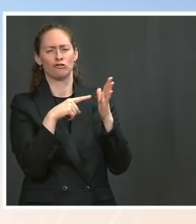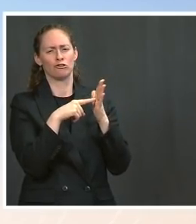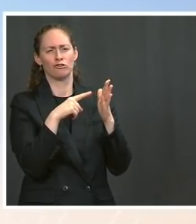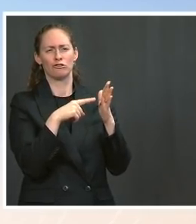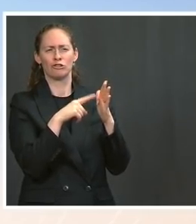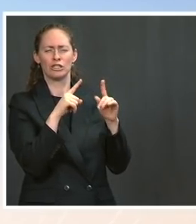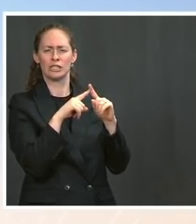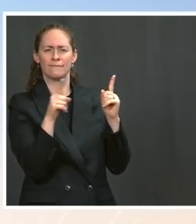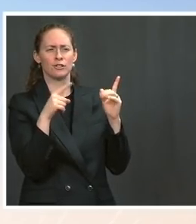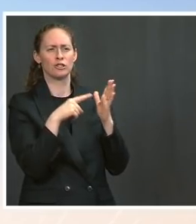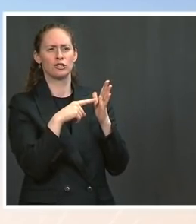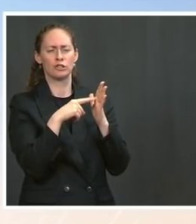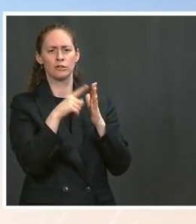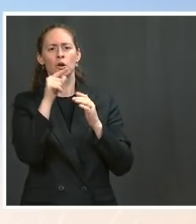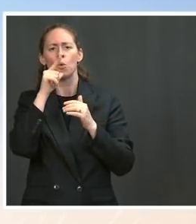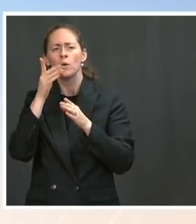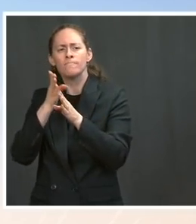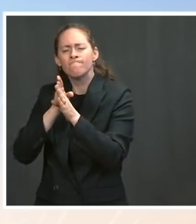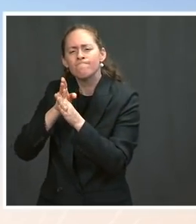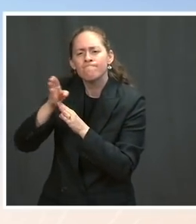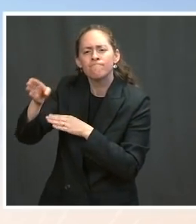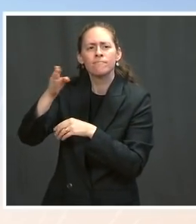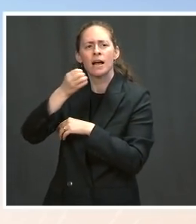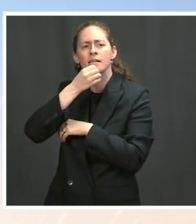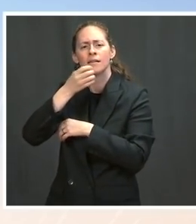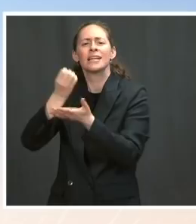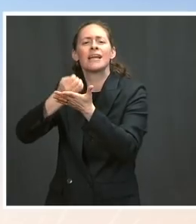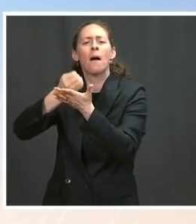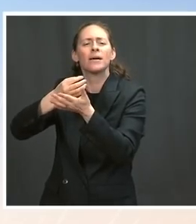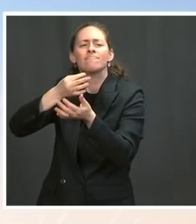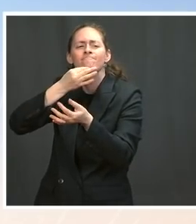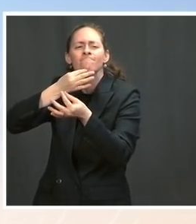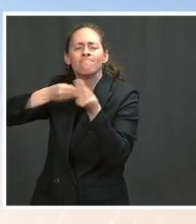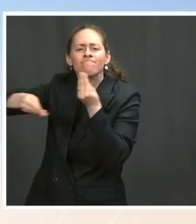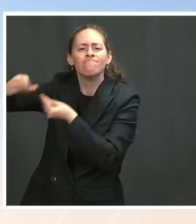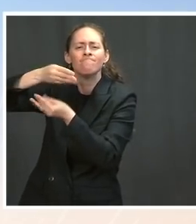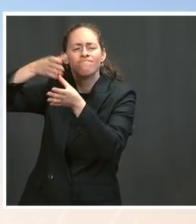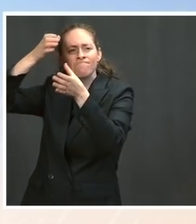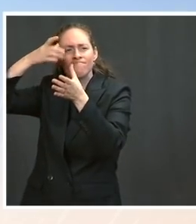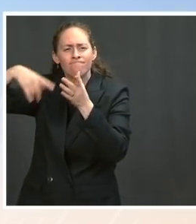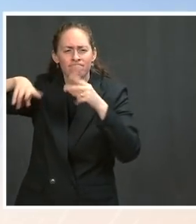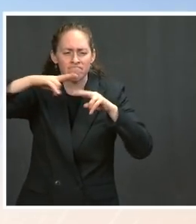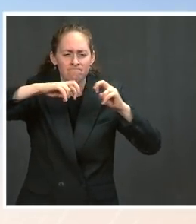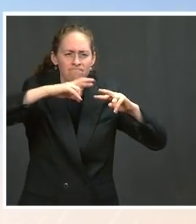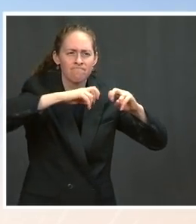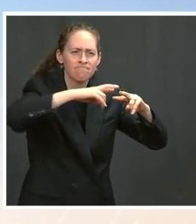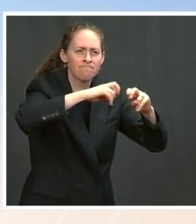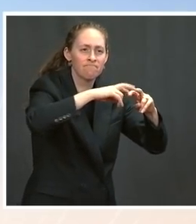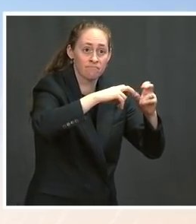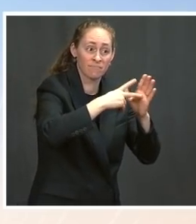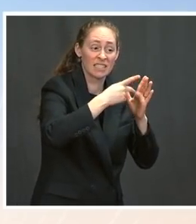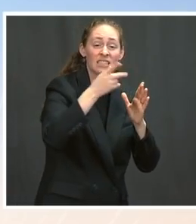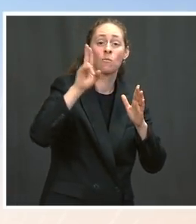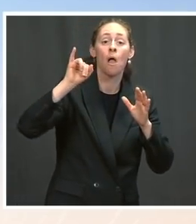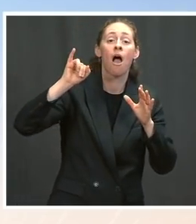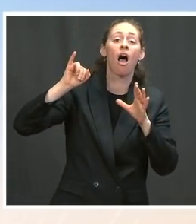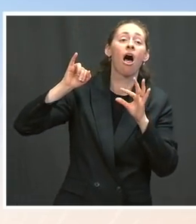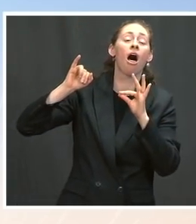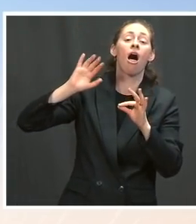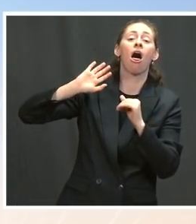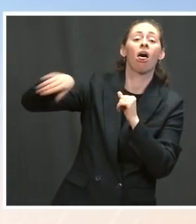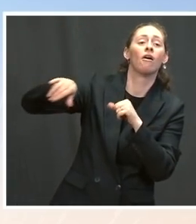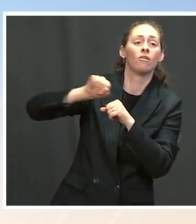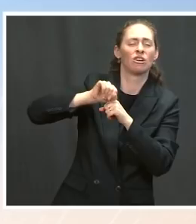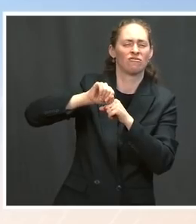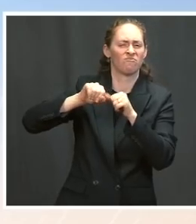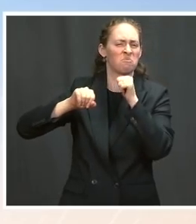experts. And we are seeing little evidence that enhanced unemployment benefits are currently impacting or affecting Americans' willingness